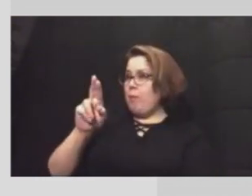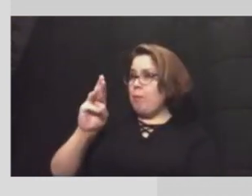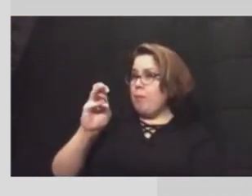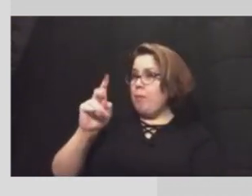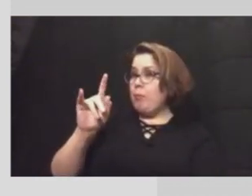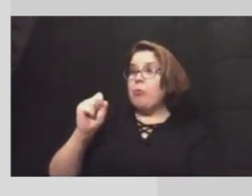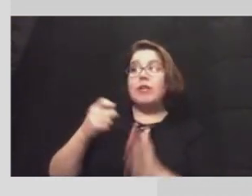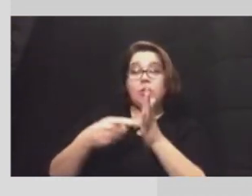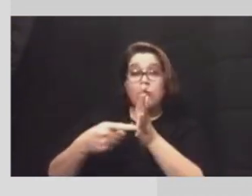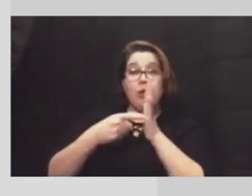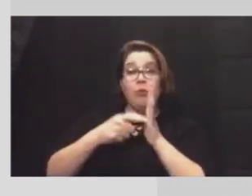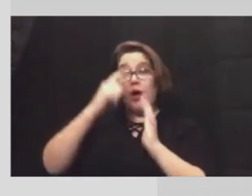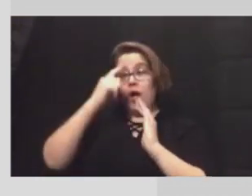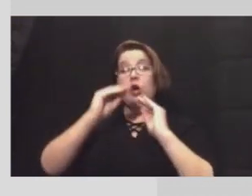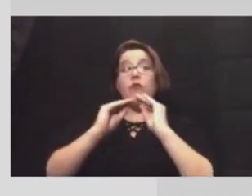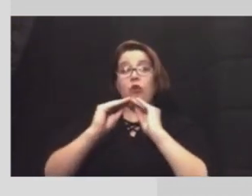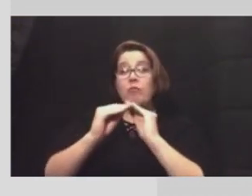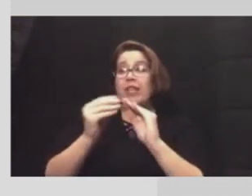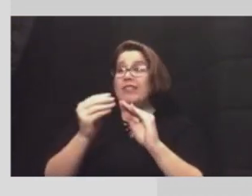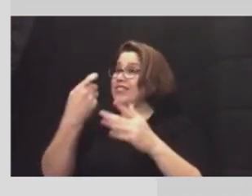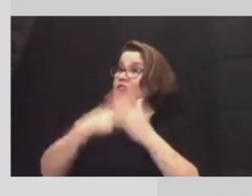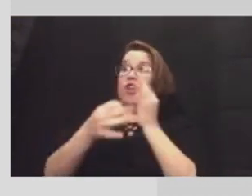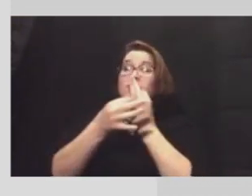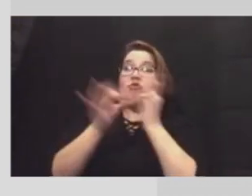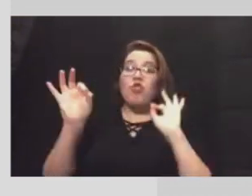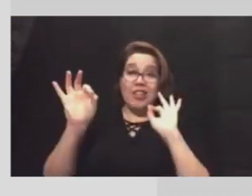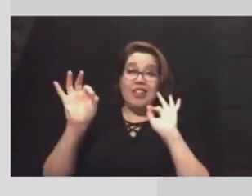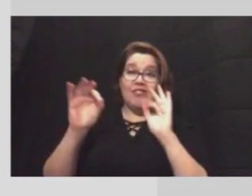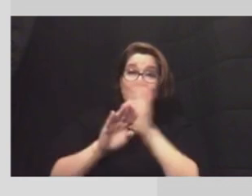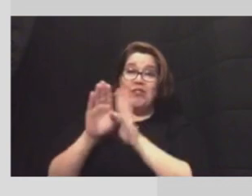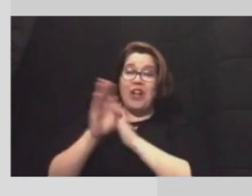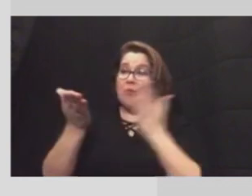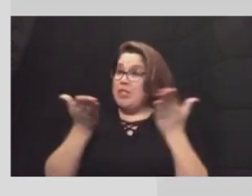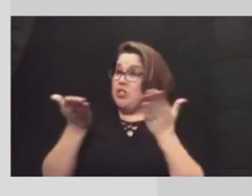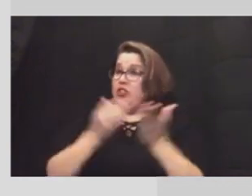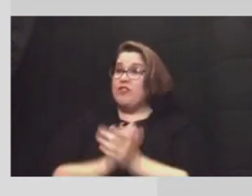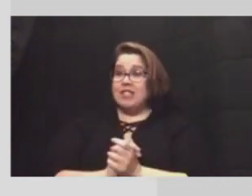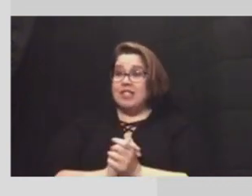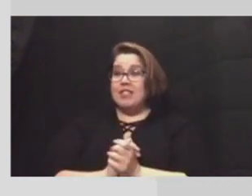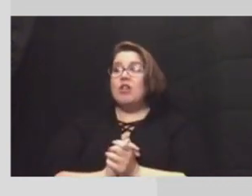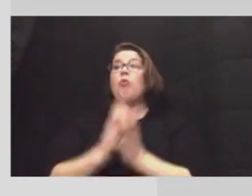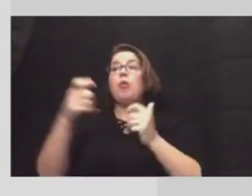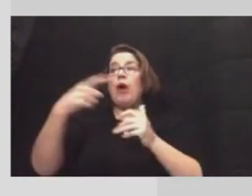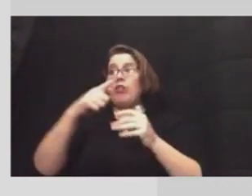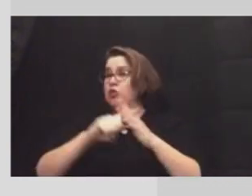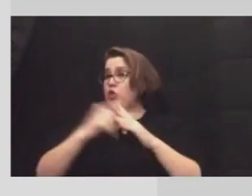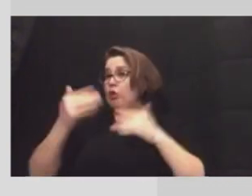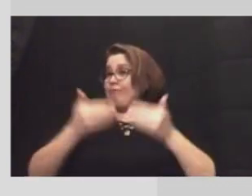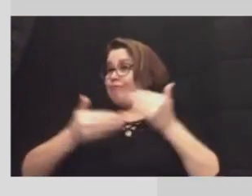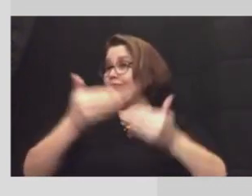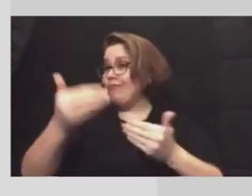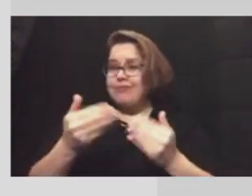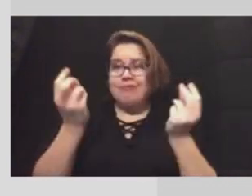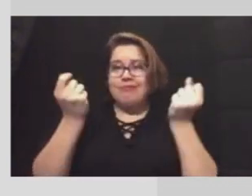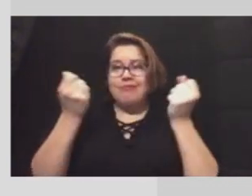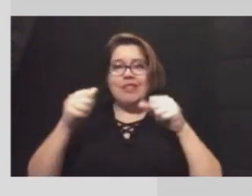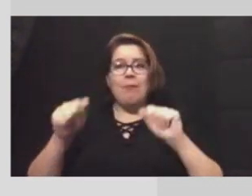for repairs are free from development services. So we want to get those underway as effectively as possible.